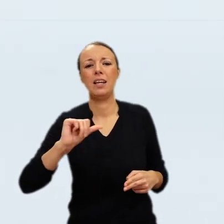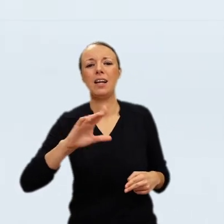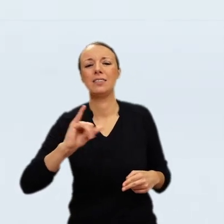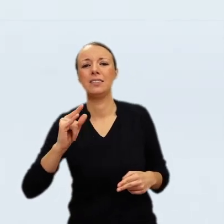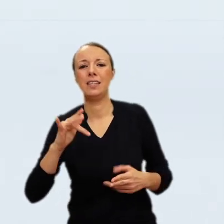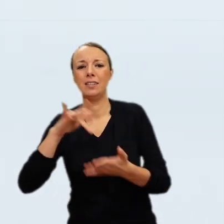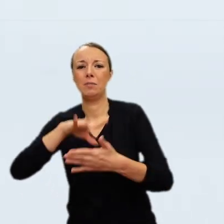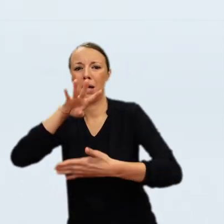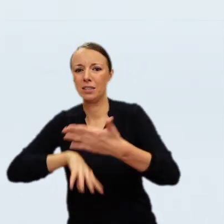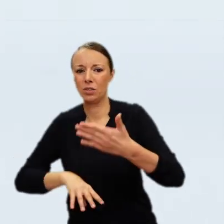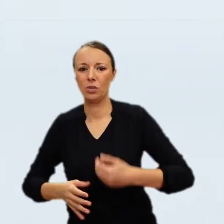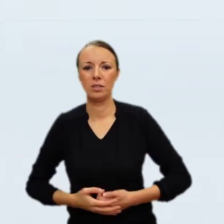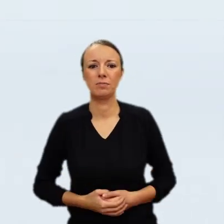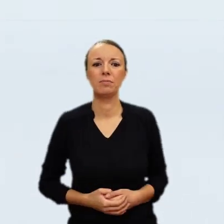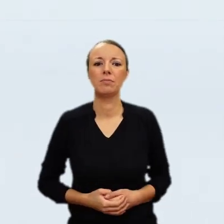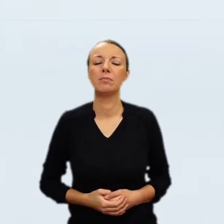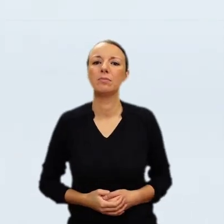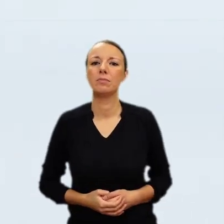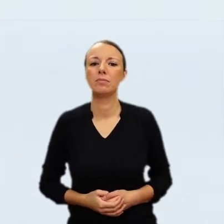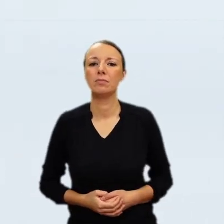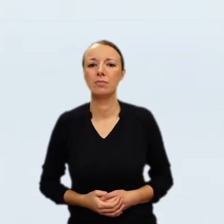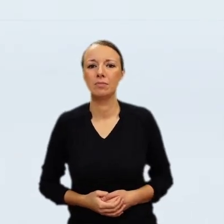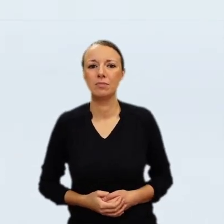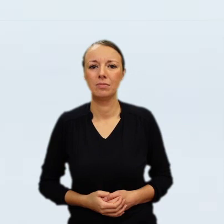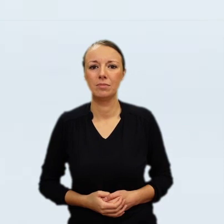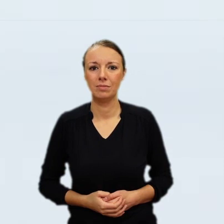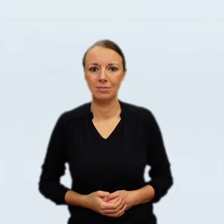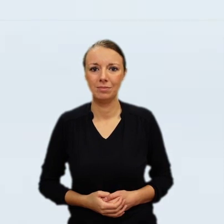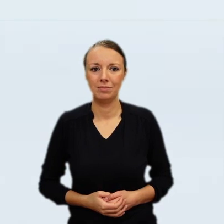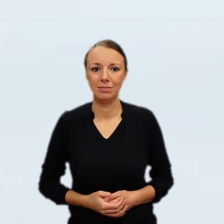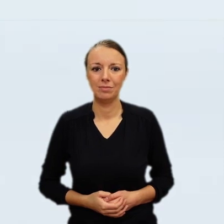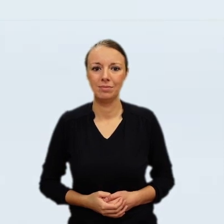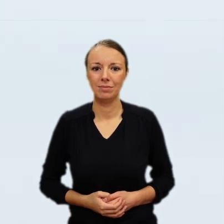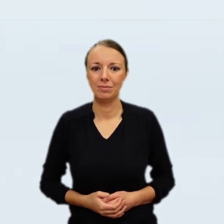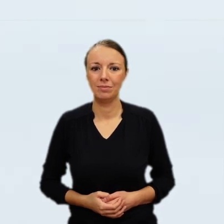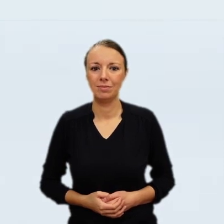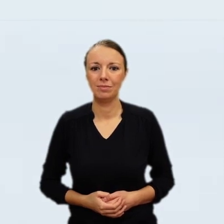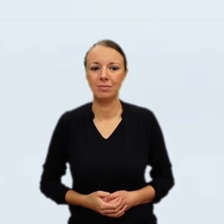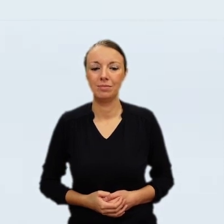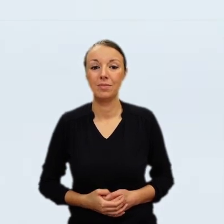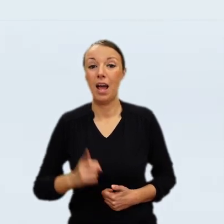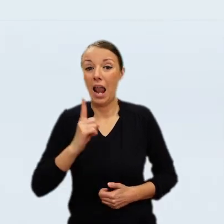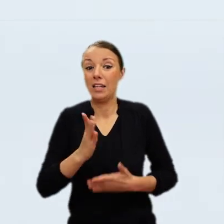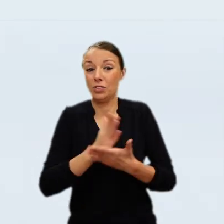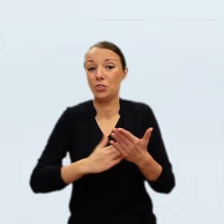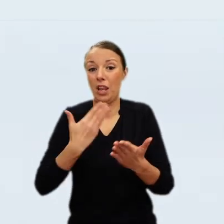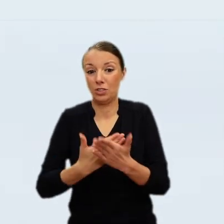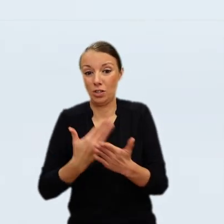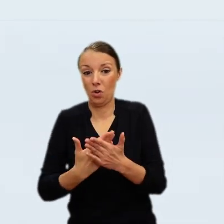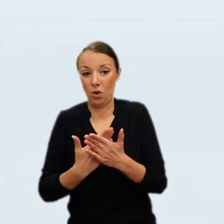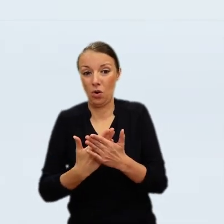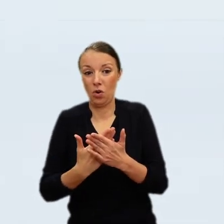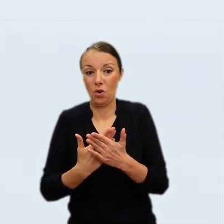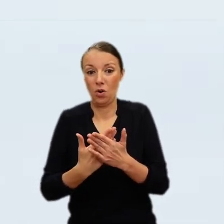hauntingly wrote that, beyond that, the Polish Rider remains something mysterious, some memory of a journey